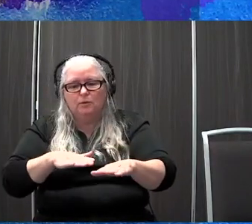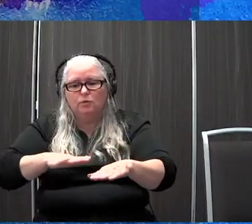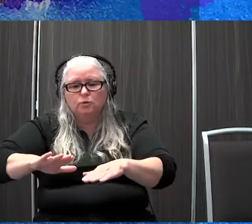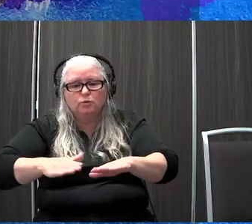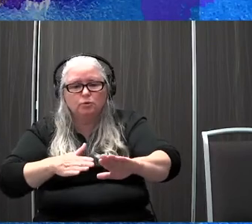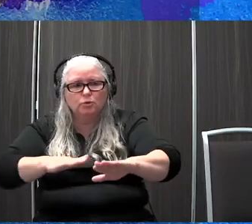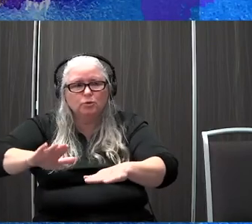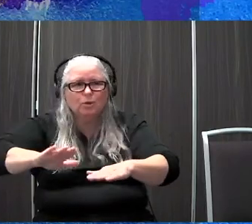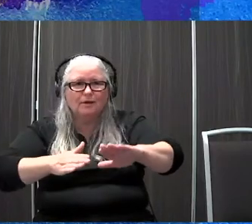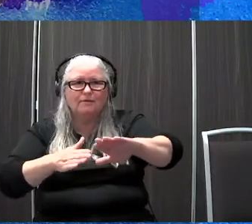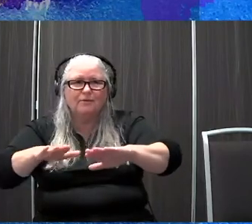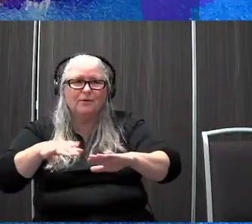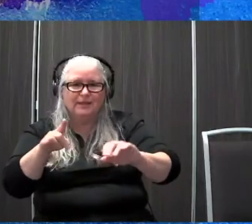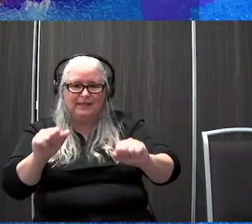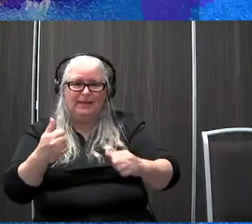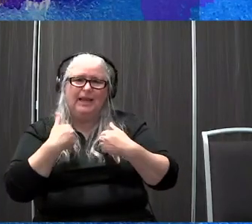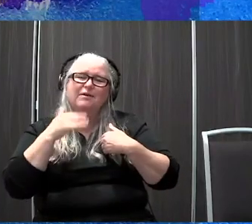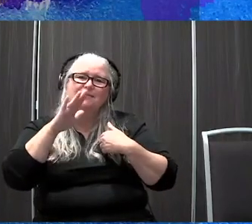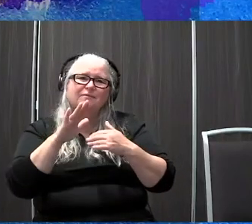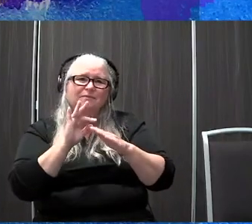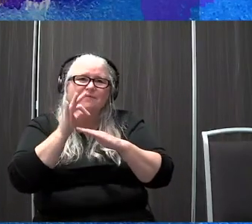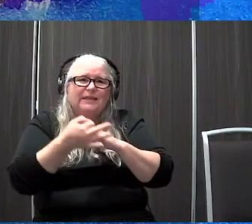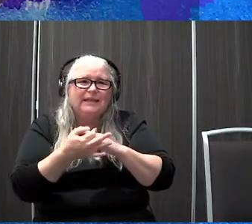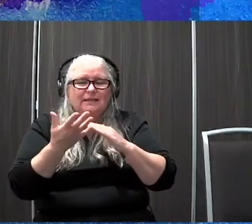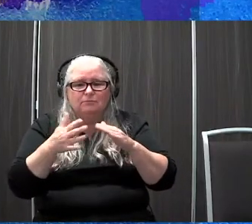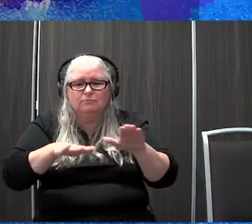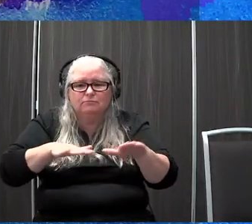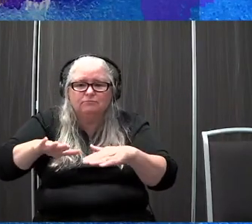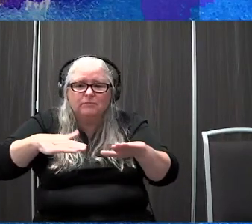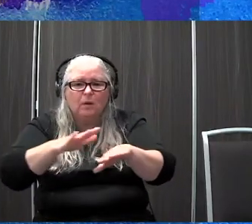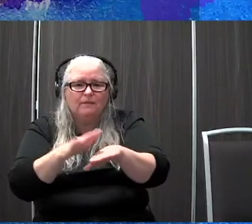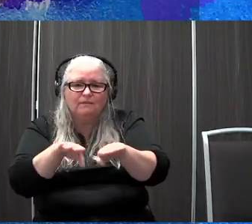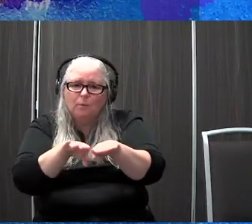so that they can keep their feet on the floor as much as possible as they move.